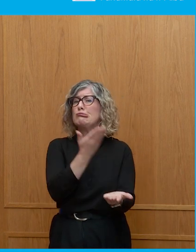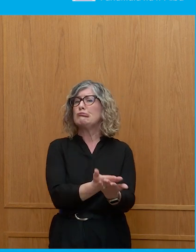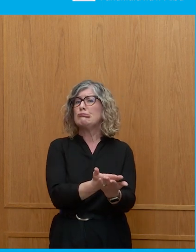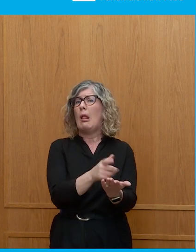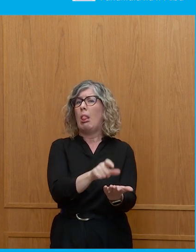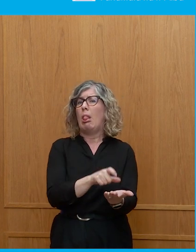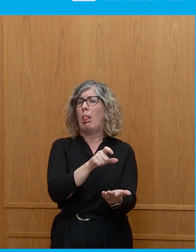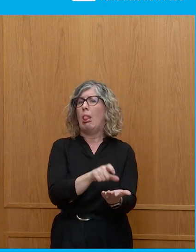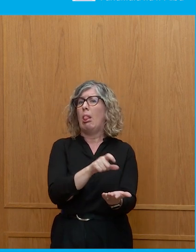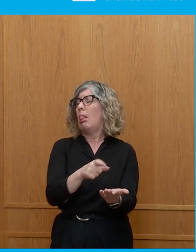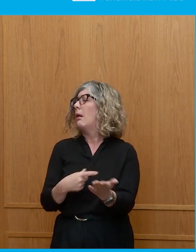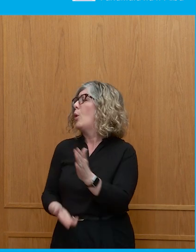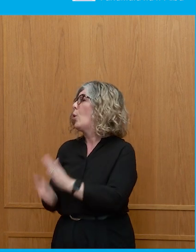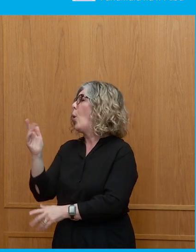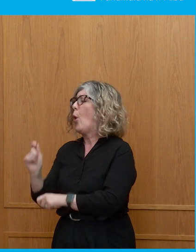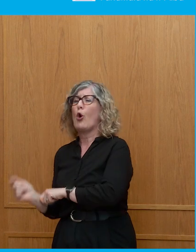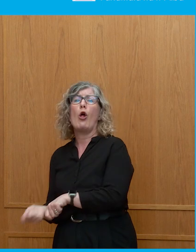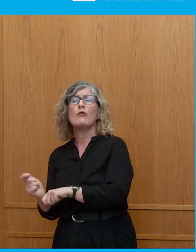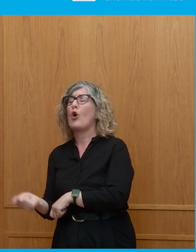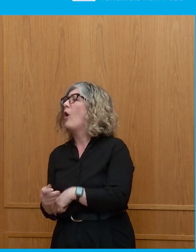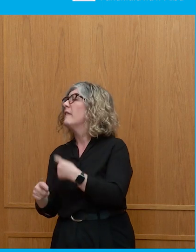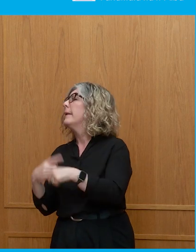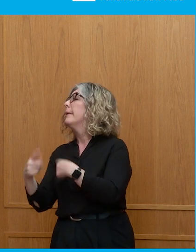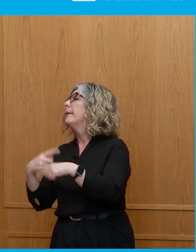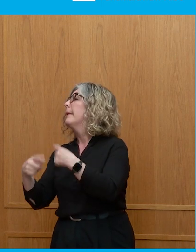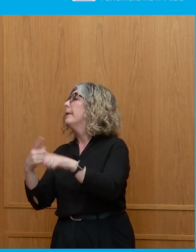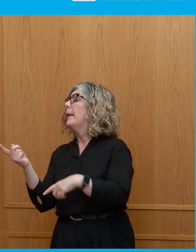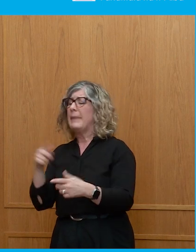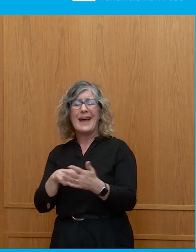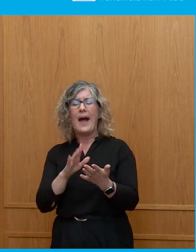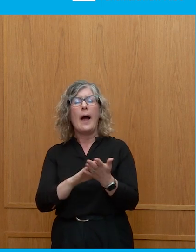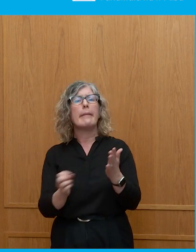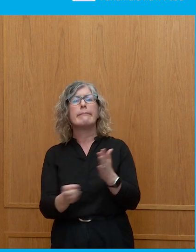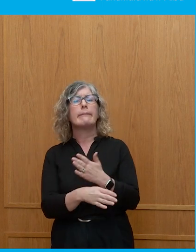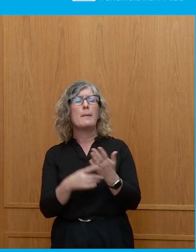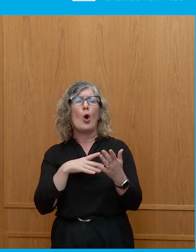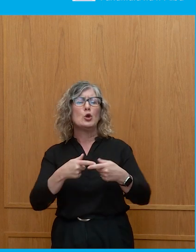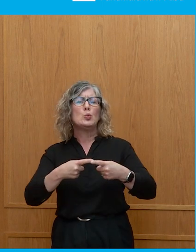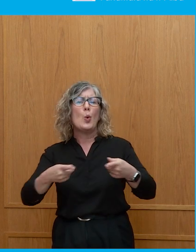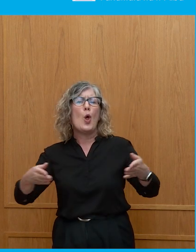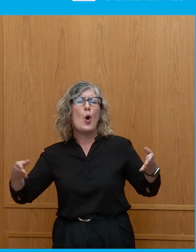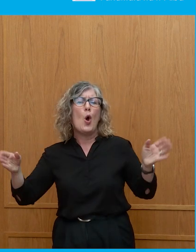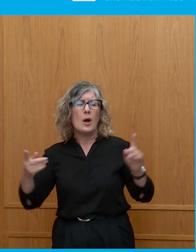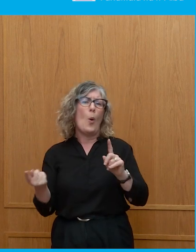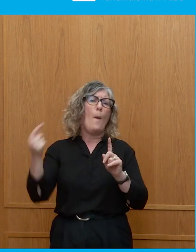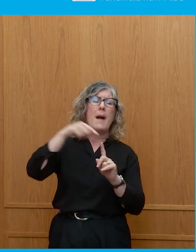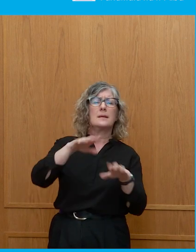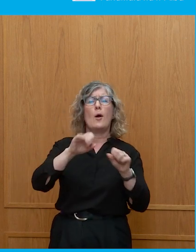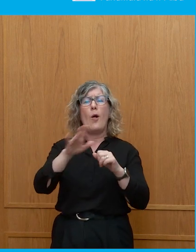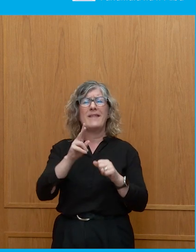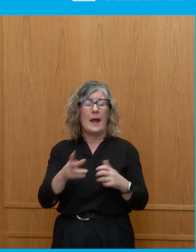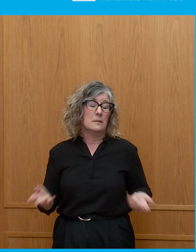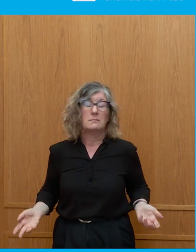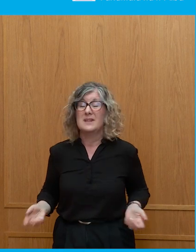I'm to go play a round of golf. And when I come back, this thing will be invalid, and you can go back to square one. It's remarkable. It really is. I mean, it's non